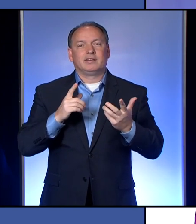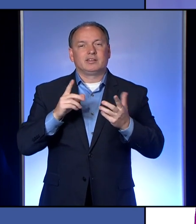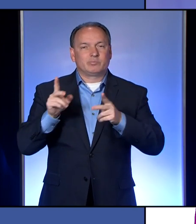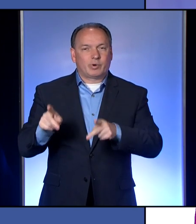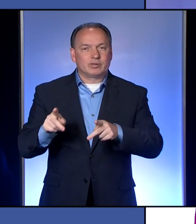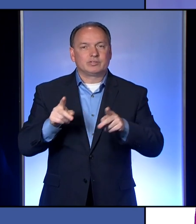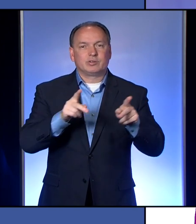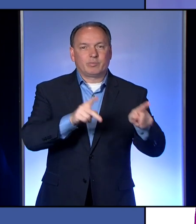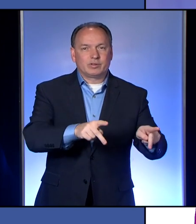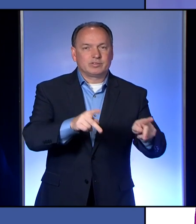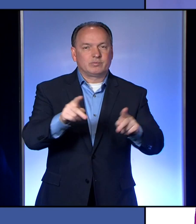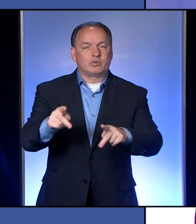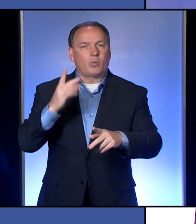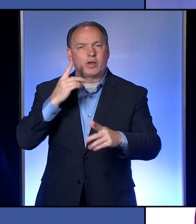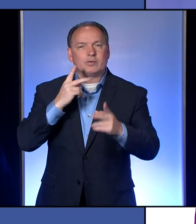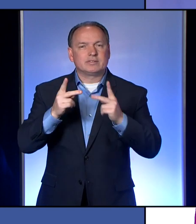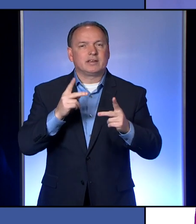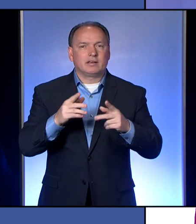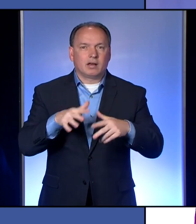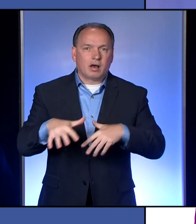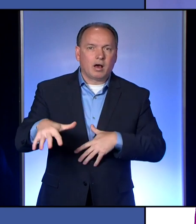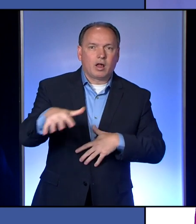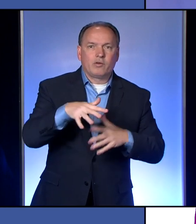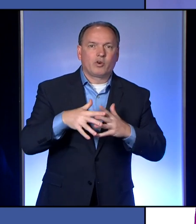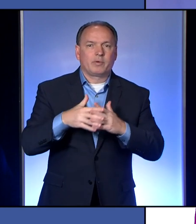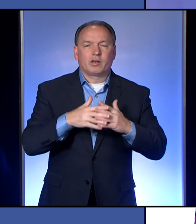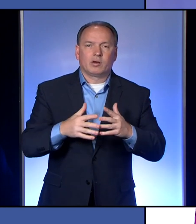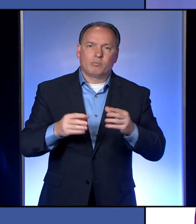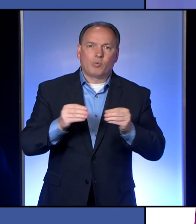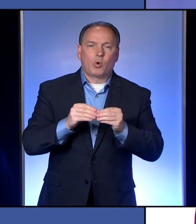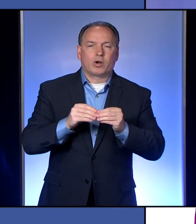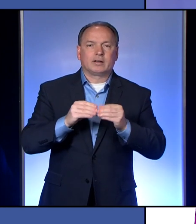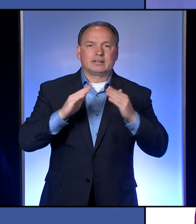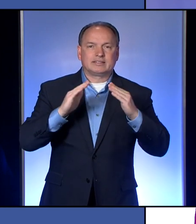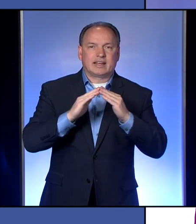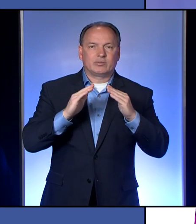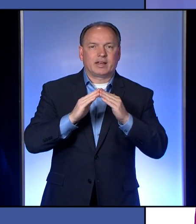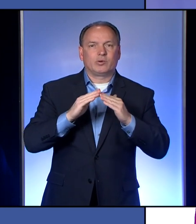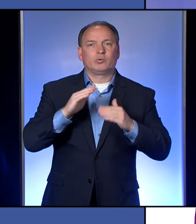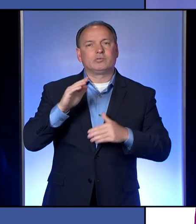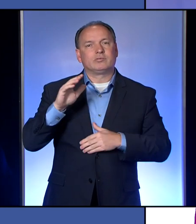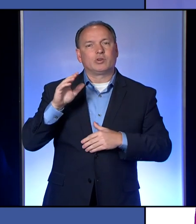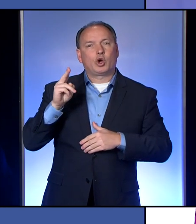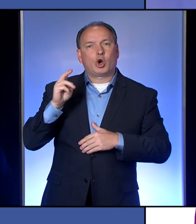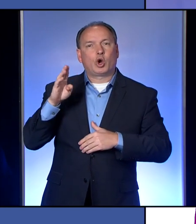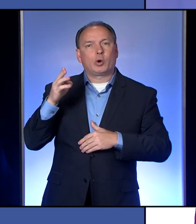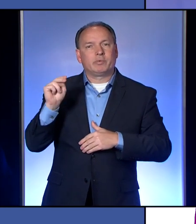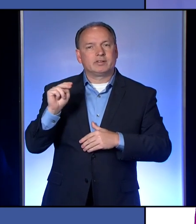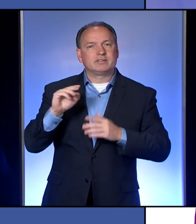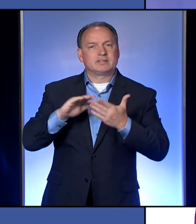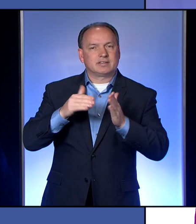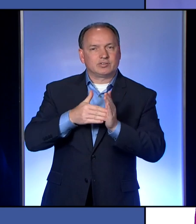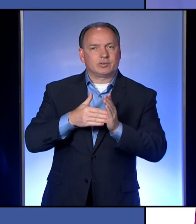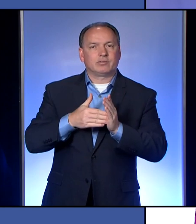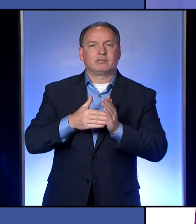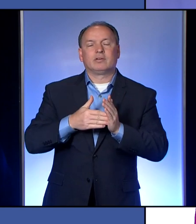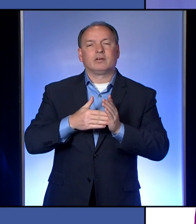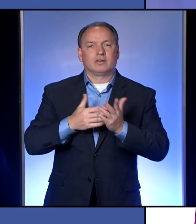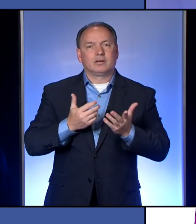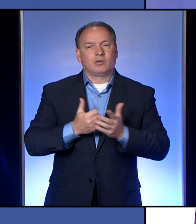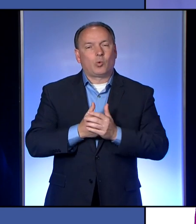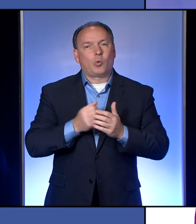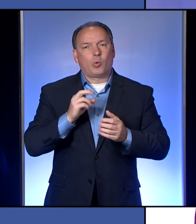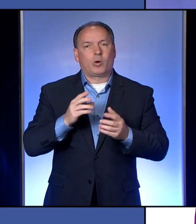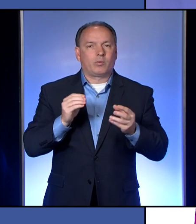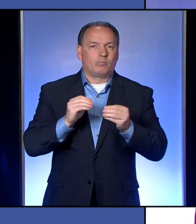outbreaks across the country have all been pretty much in an urban center, unless there was one specific event that people were around together.